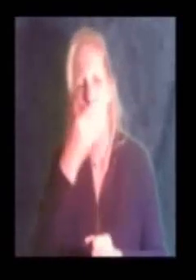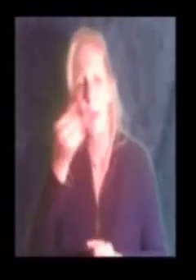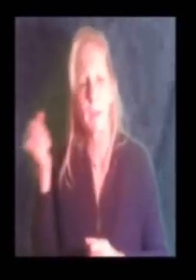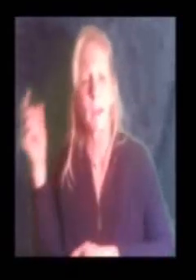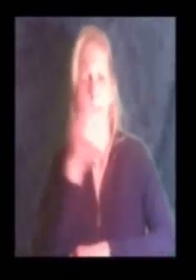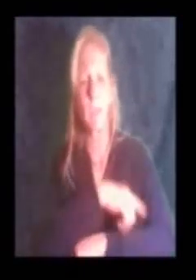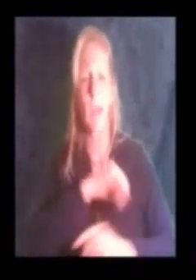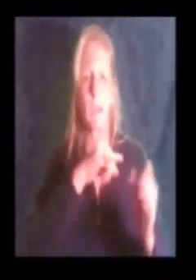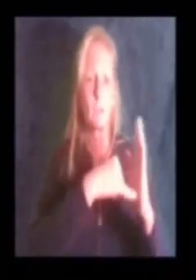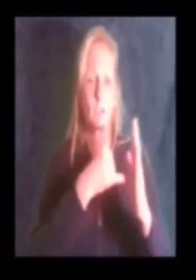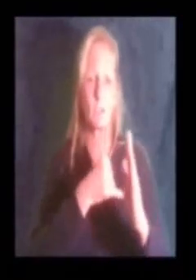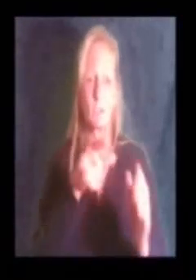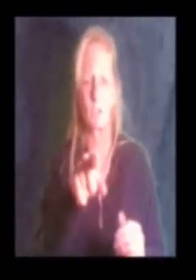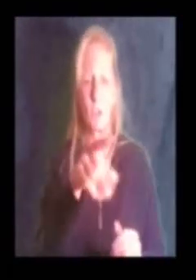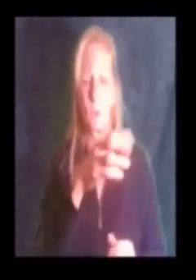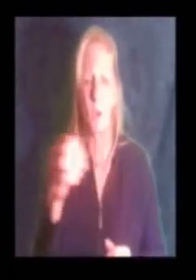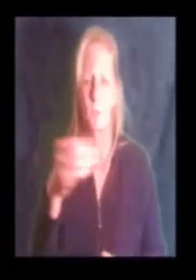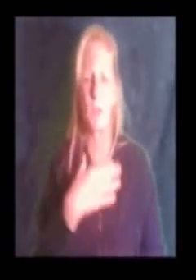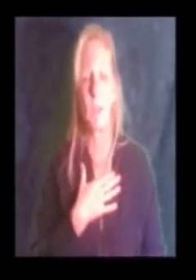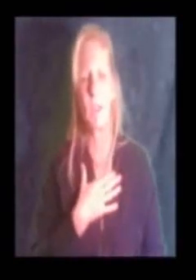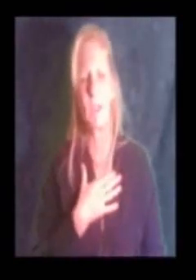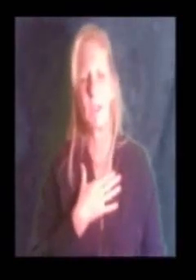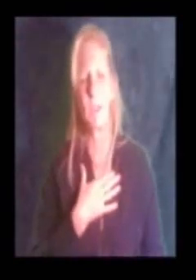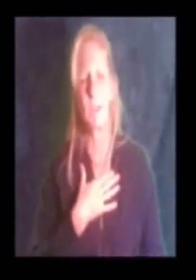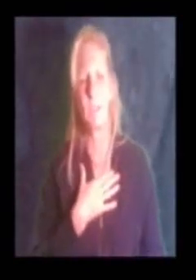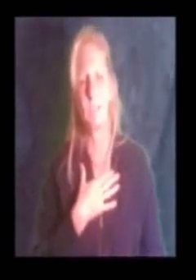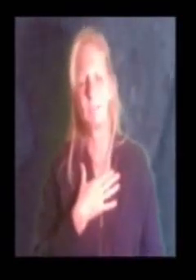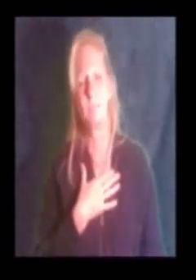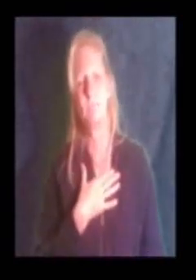we'll a better day Just you and me